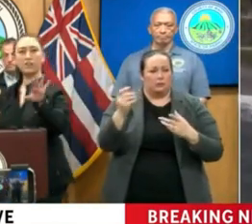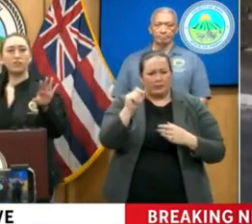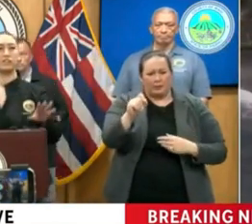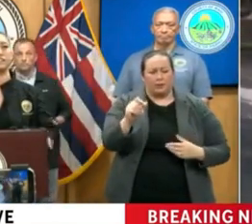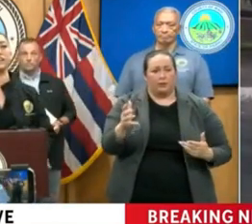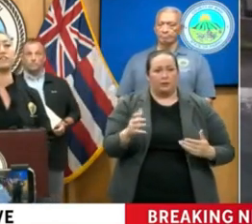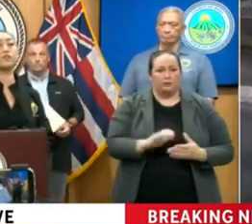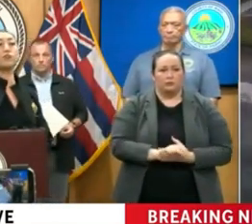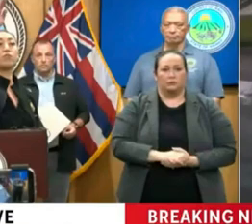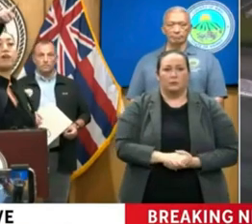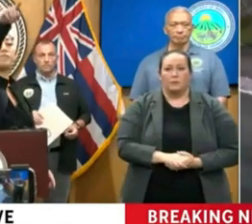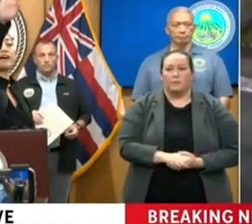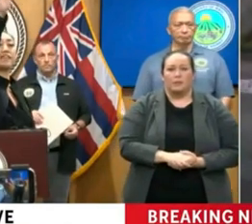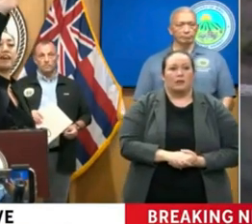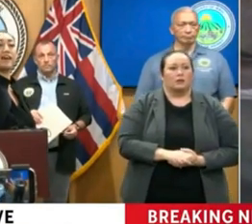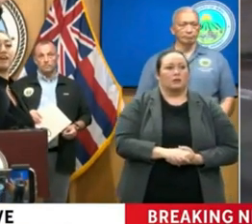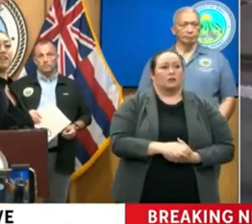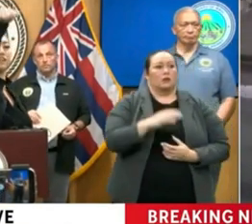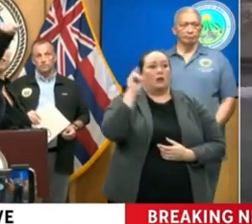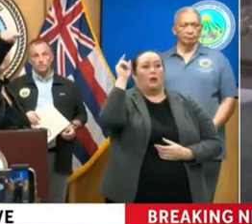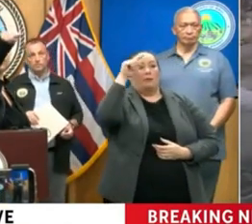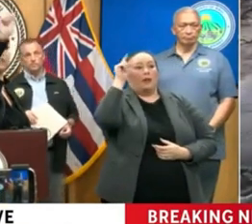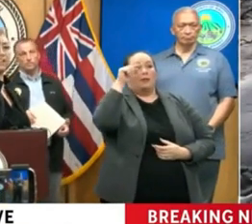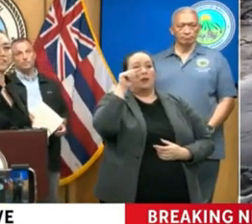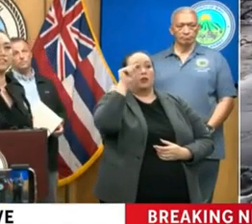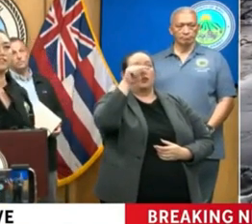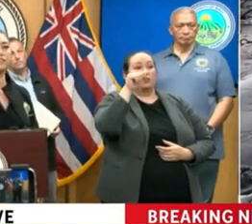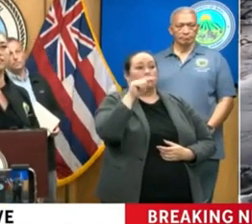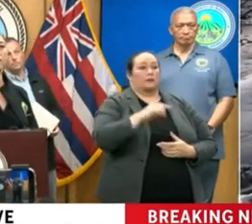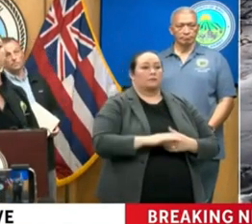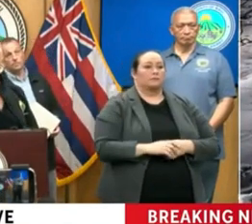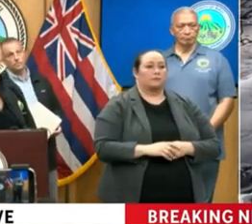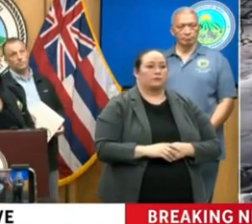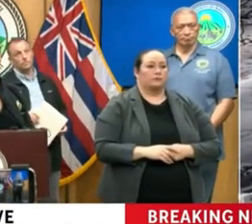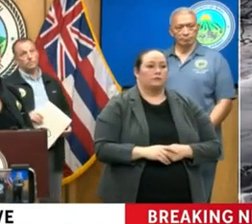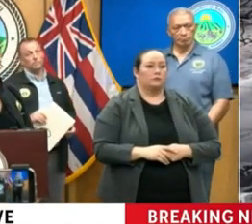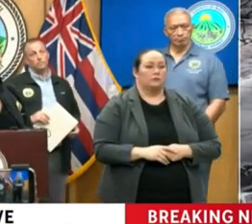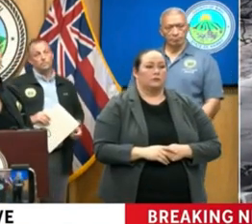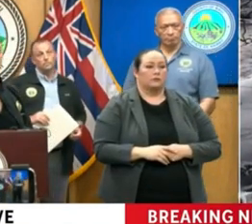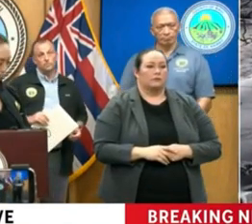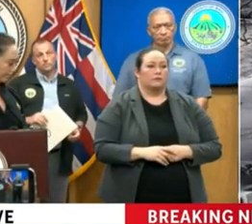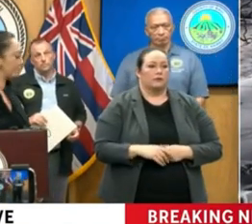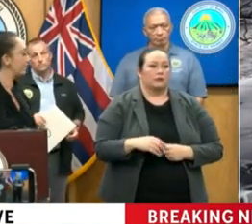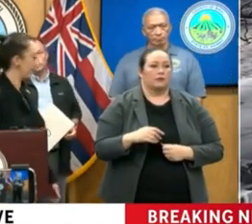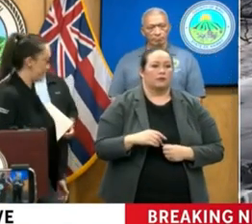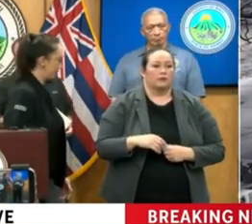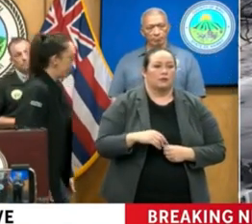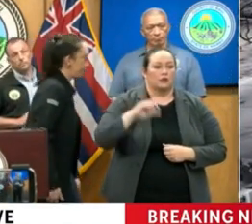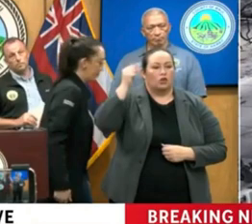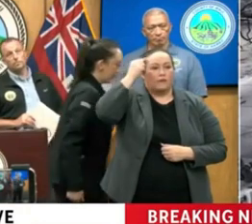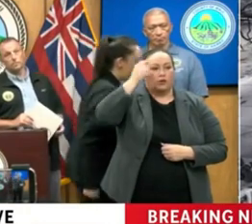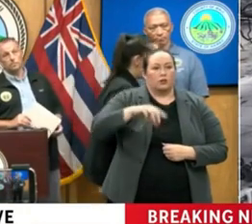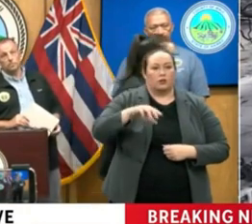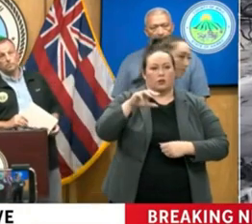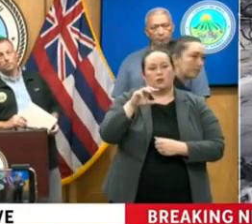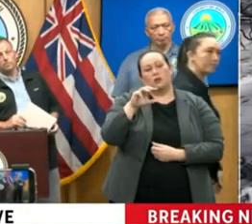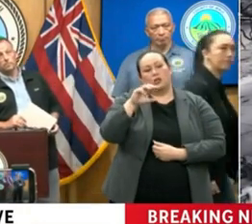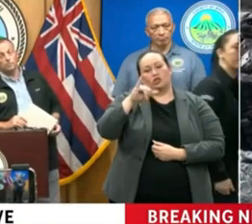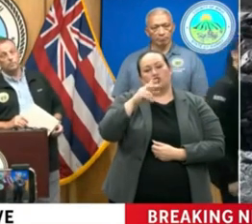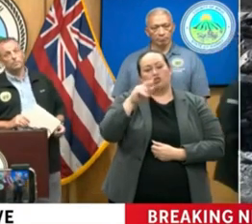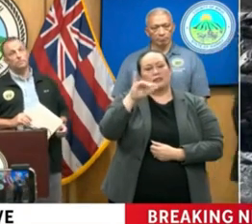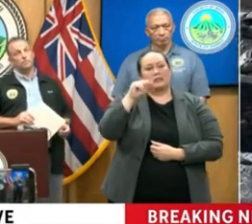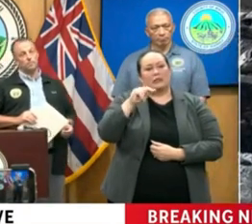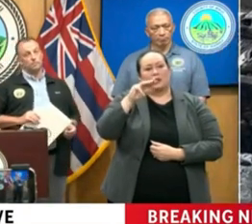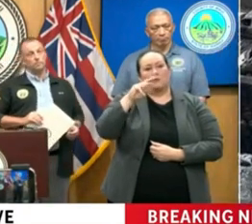Mahalo, I'm going to go this side of the room. Right back there. You, yes. Governor, fellow dignitarians, Justin Michaels from the Weather Channel.